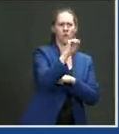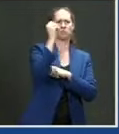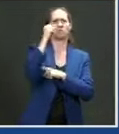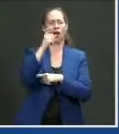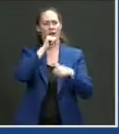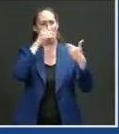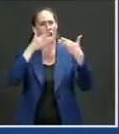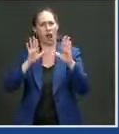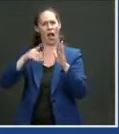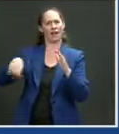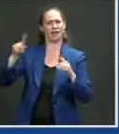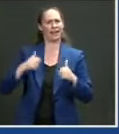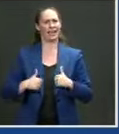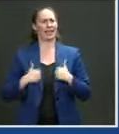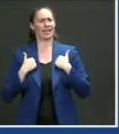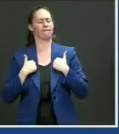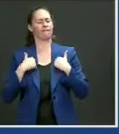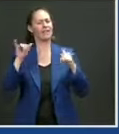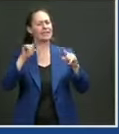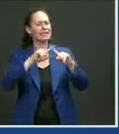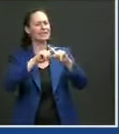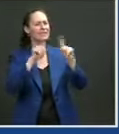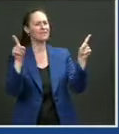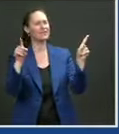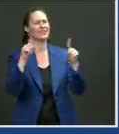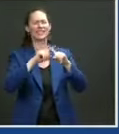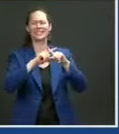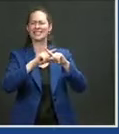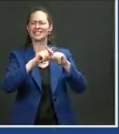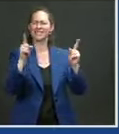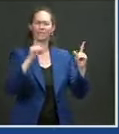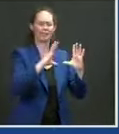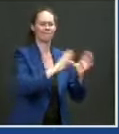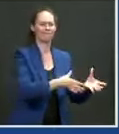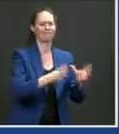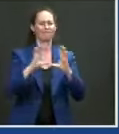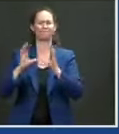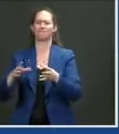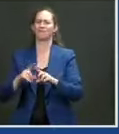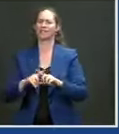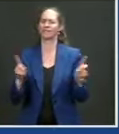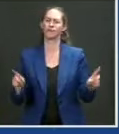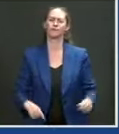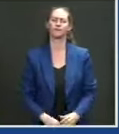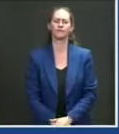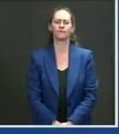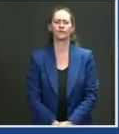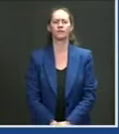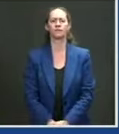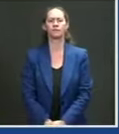c or d and so they're very different criteria um Steve Steve Holland Reuters